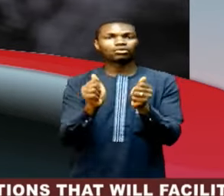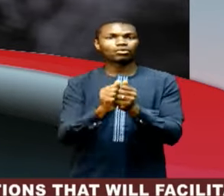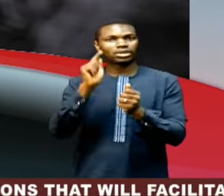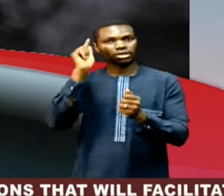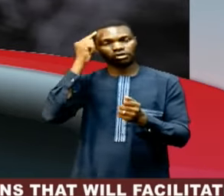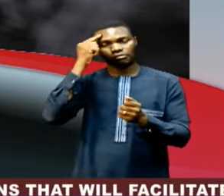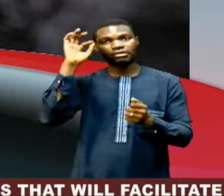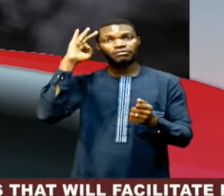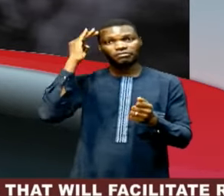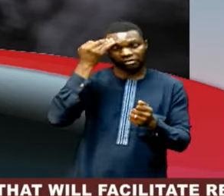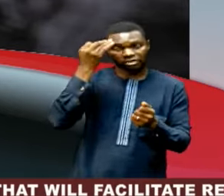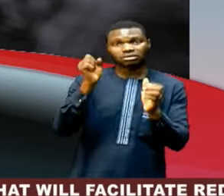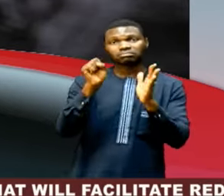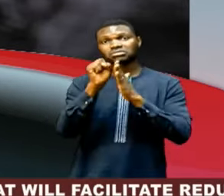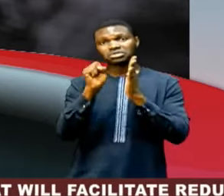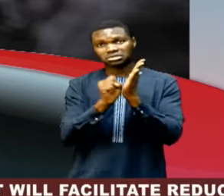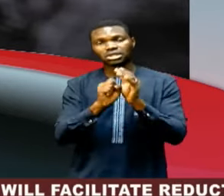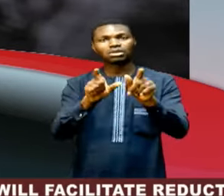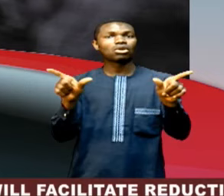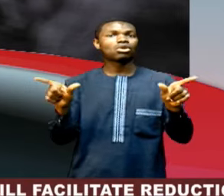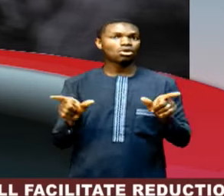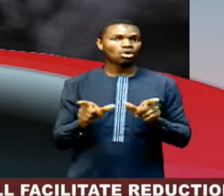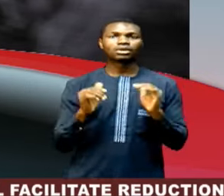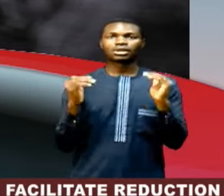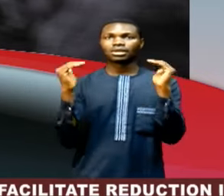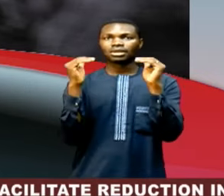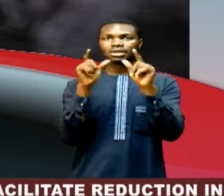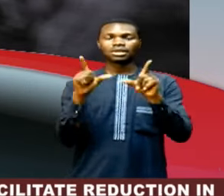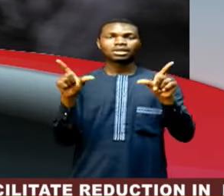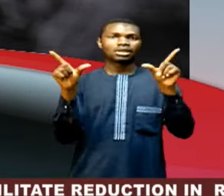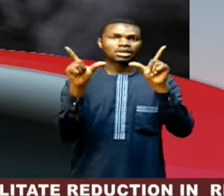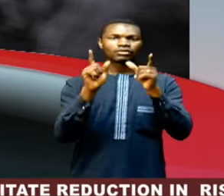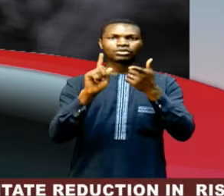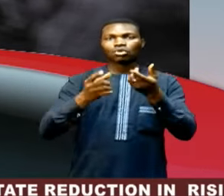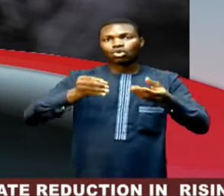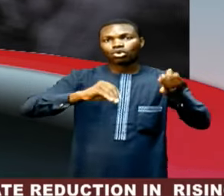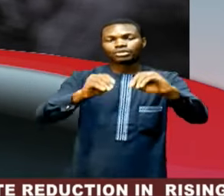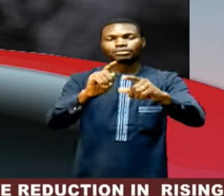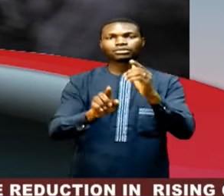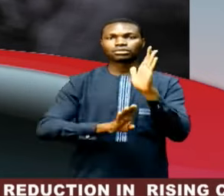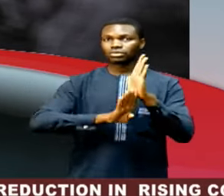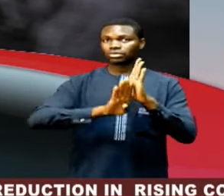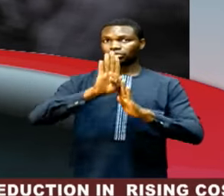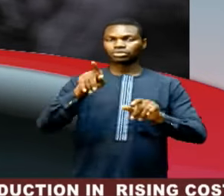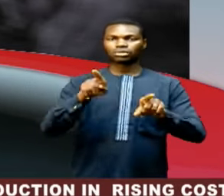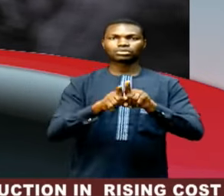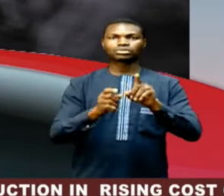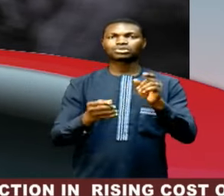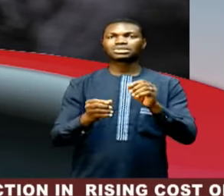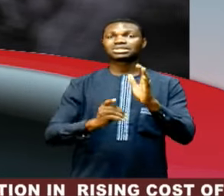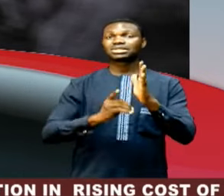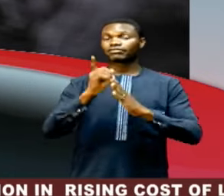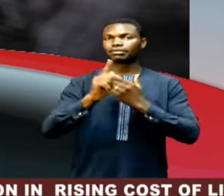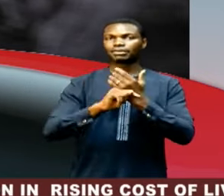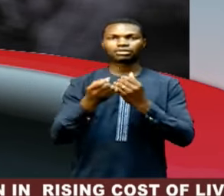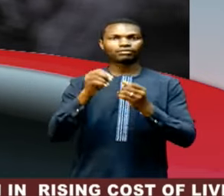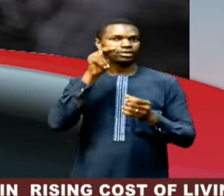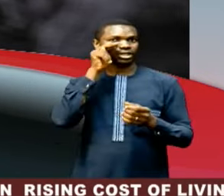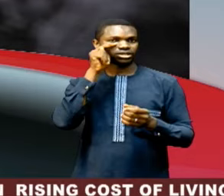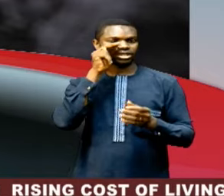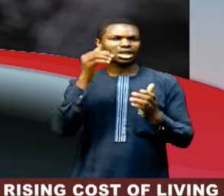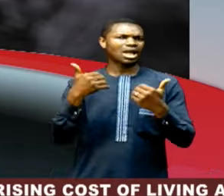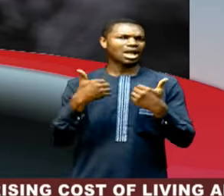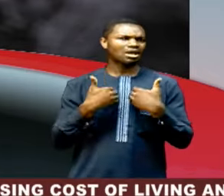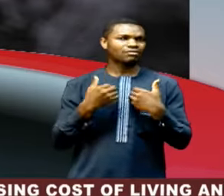federal, state and local levels to contribute to the growth and development of the country. Hamman Djibani reports